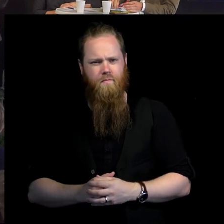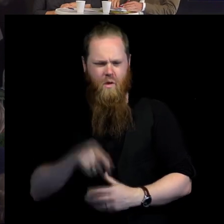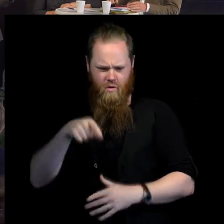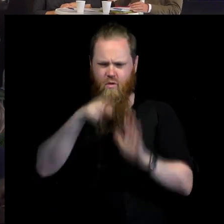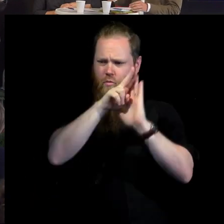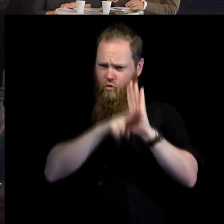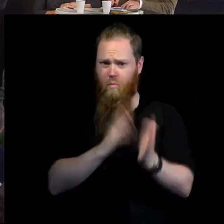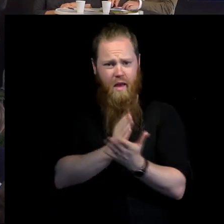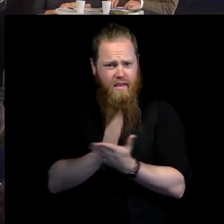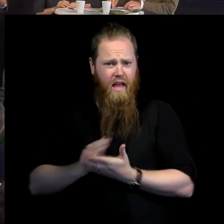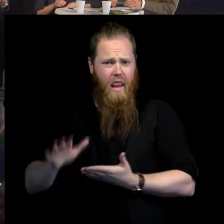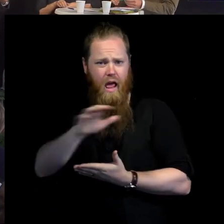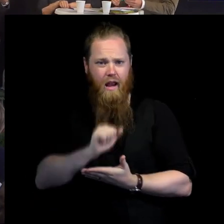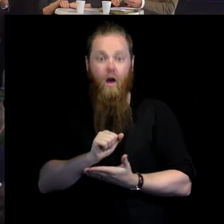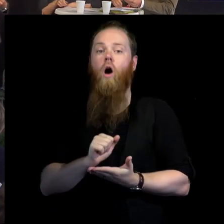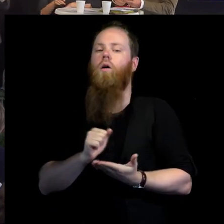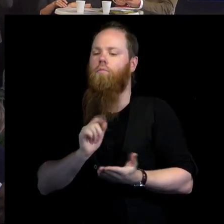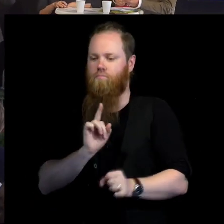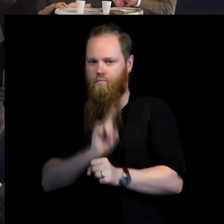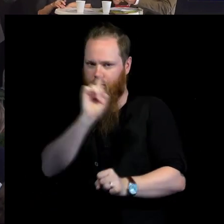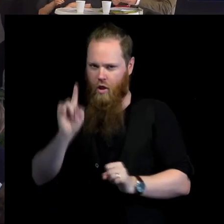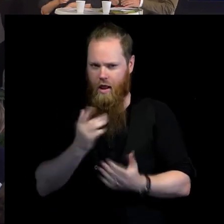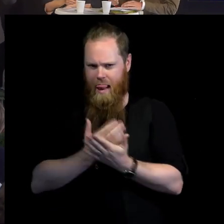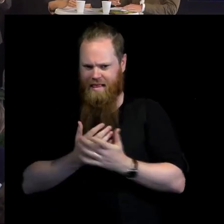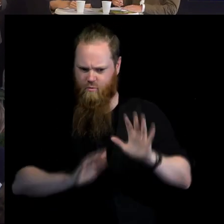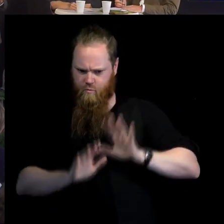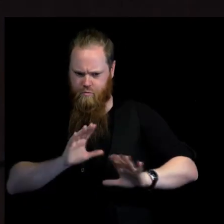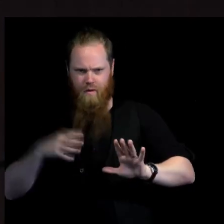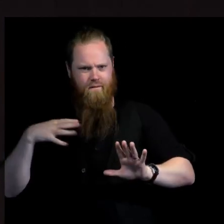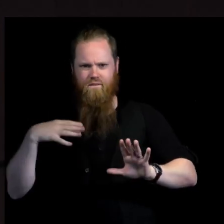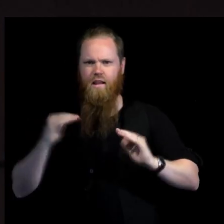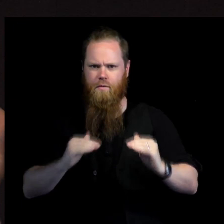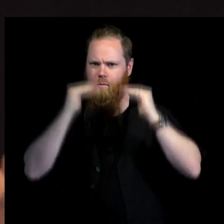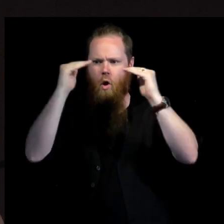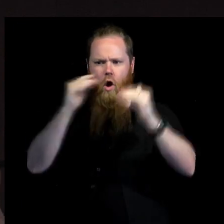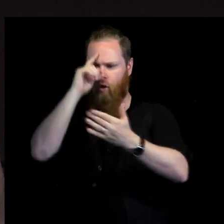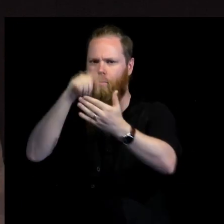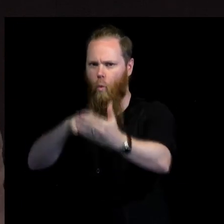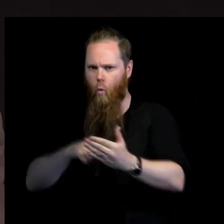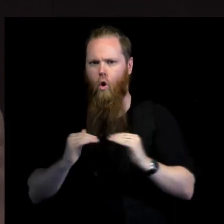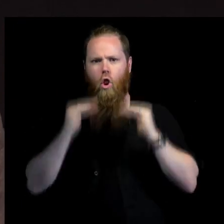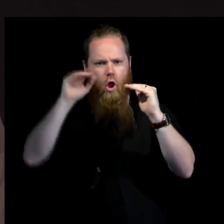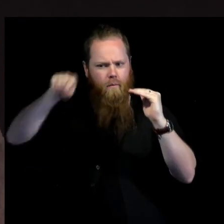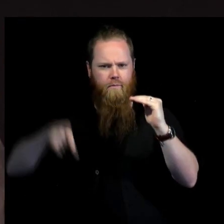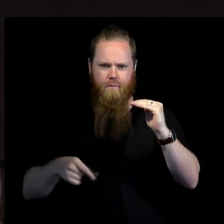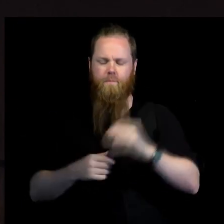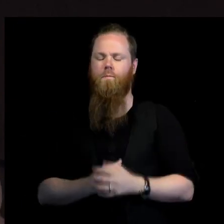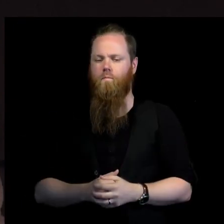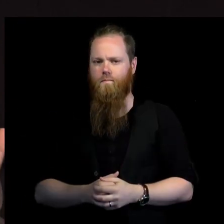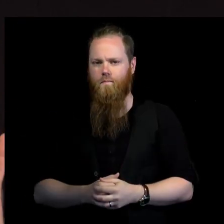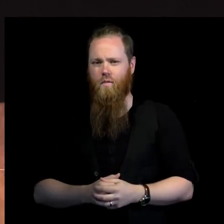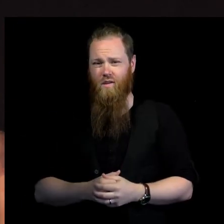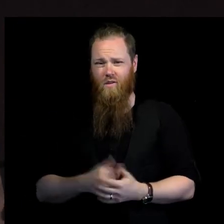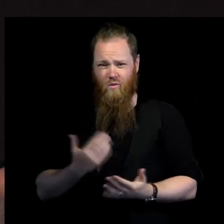everyone, and countries then became reluctant to set the bar very high. And recently, again, on the question on,